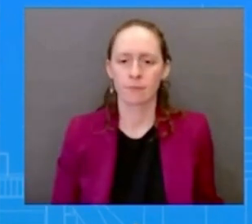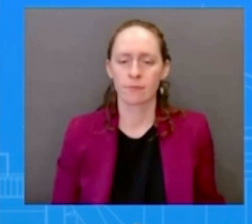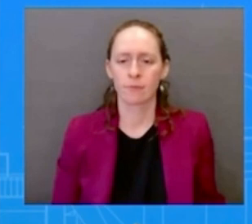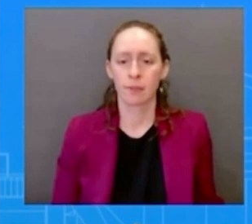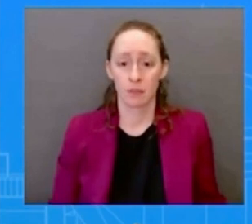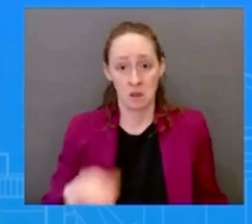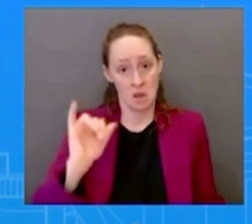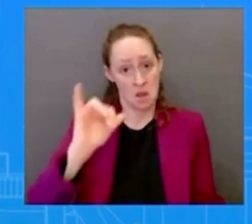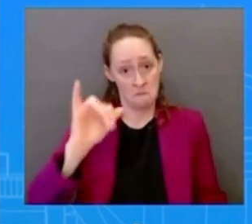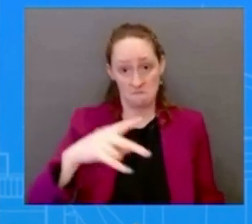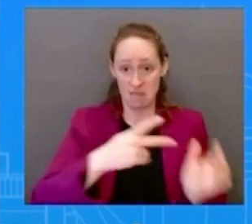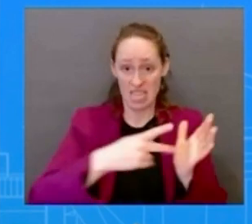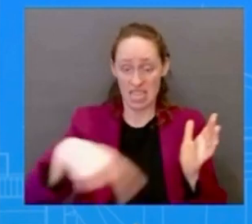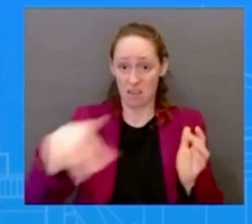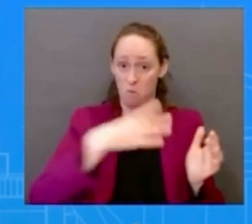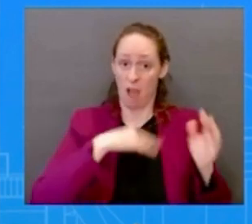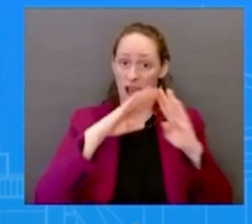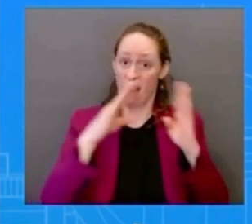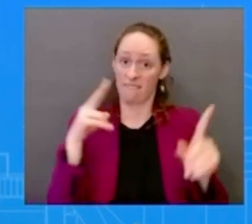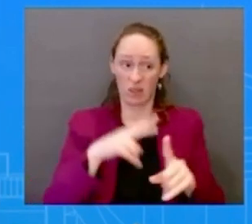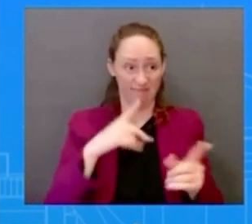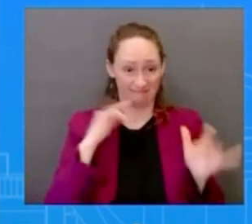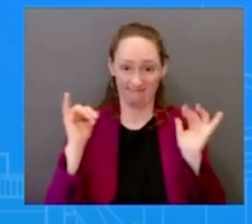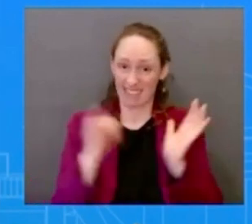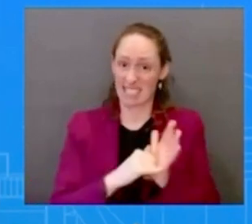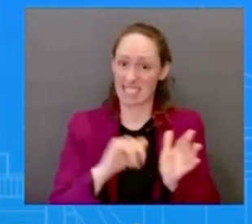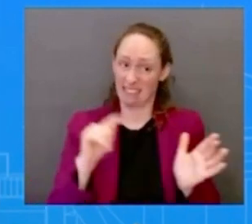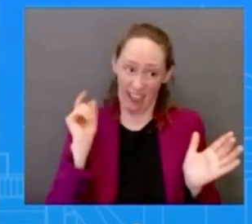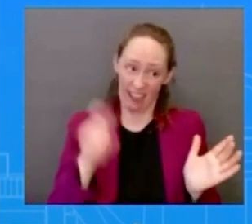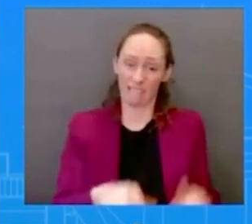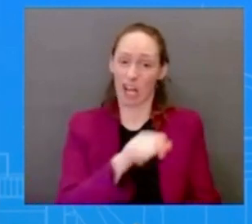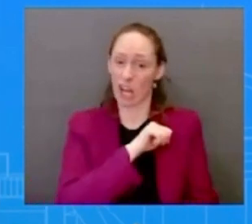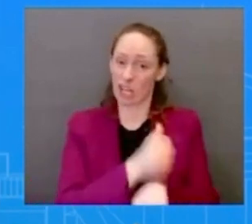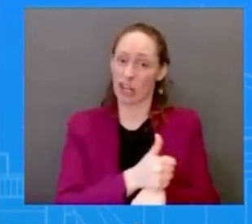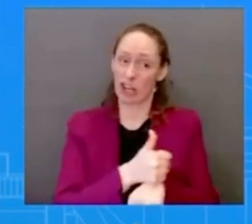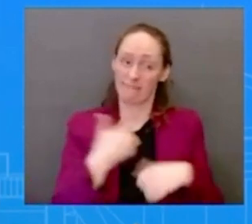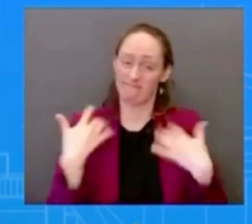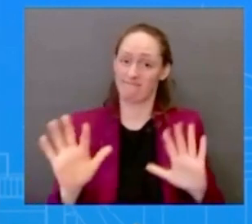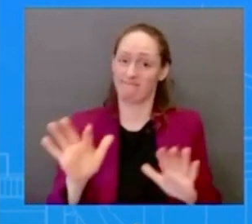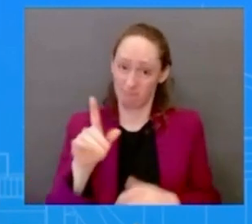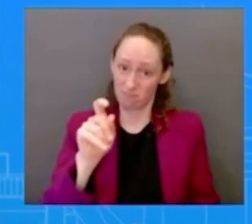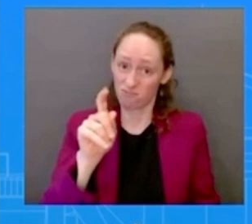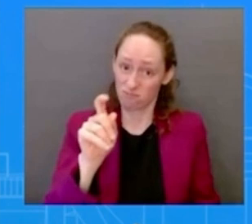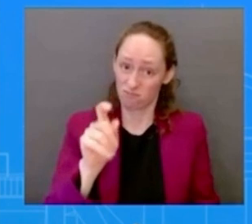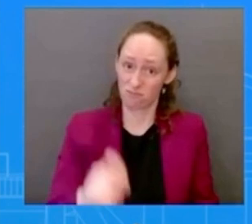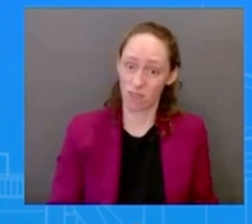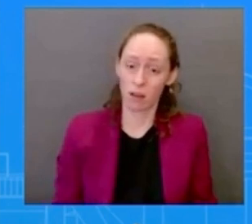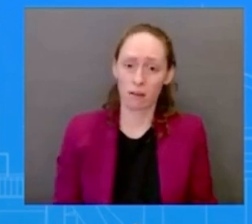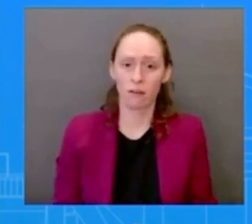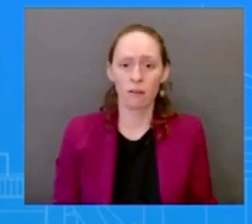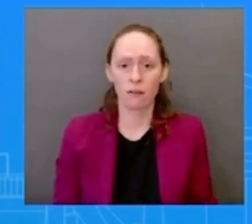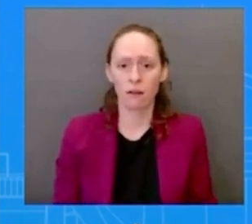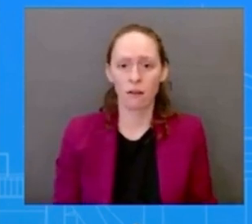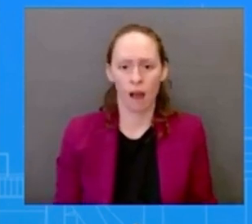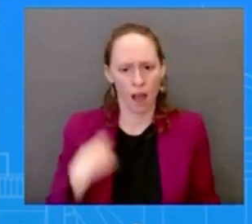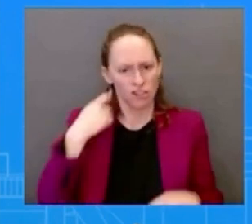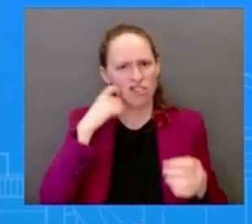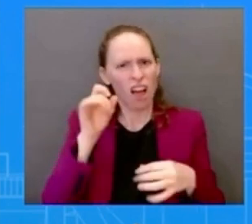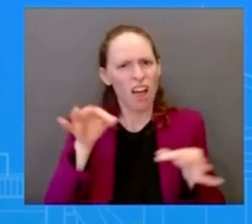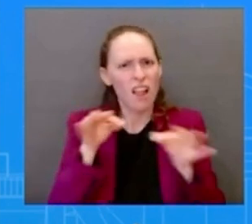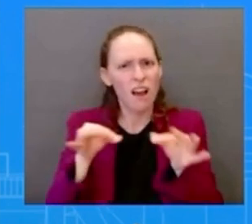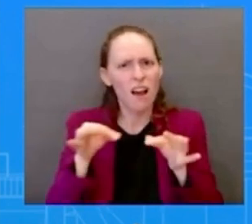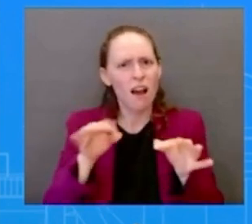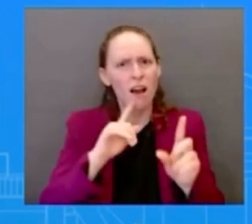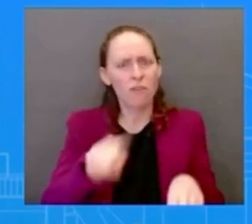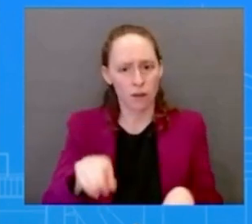the permits for the the project i just laid out there was there were those uh uh there was legal right to they had legal right to those leases